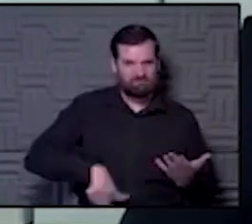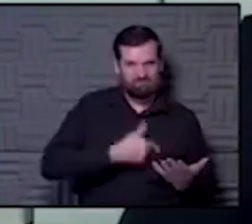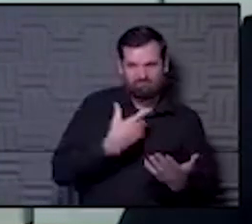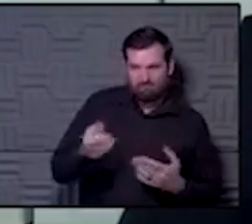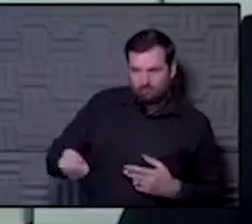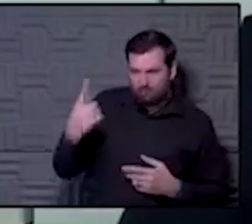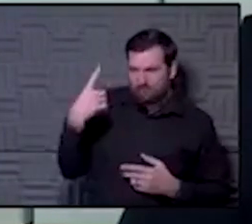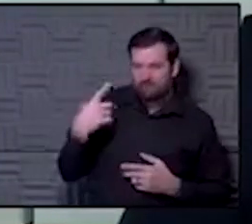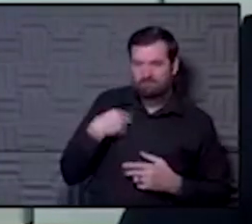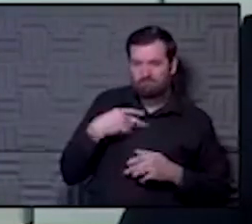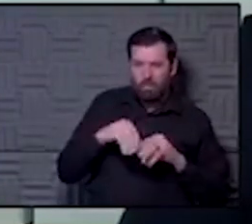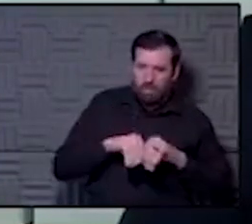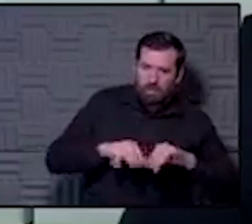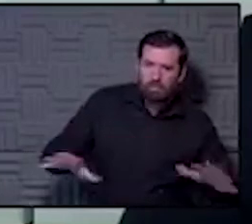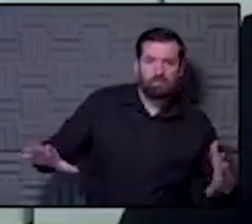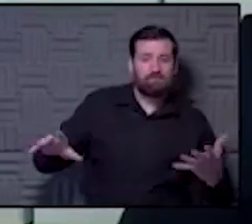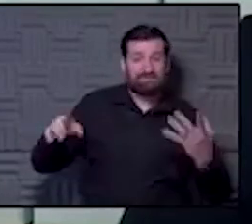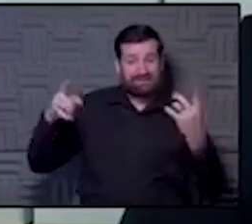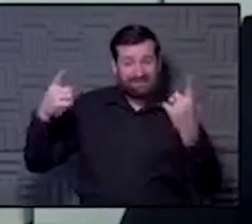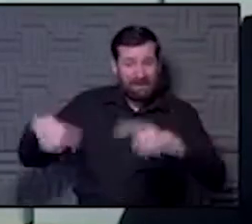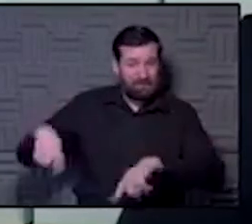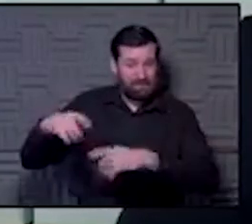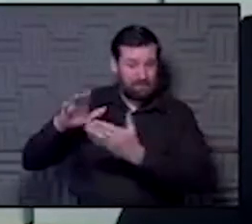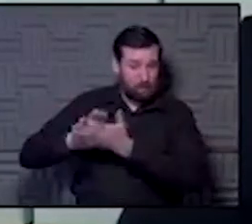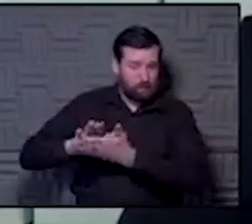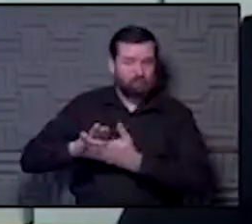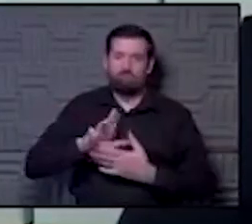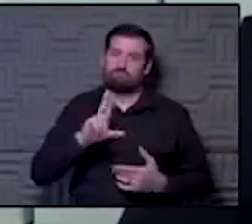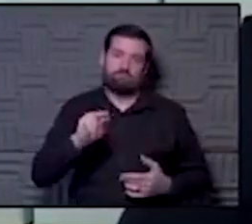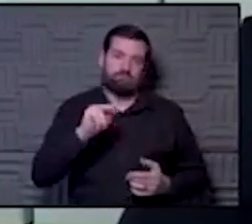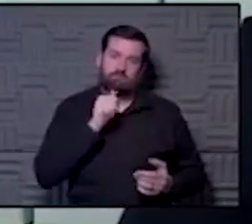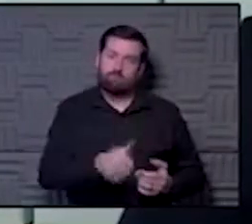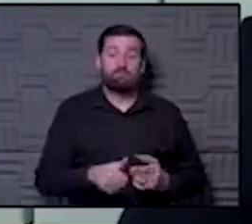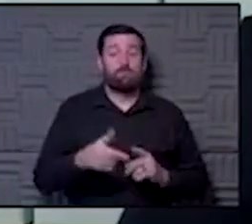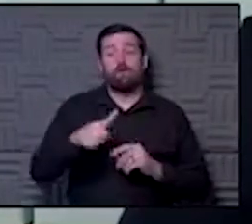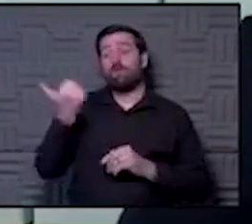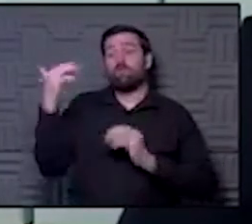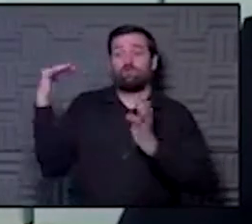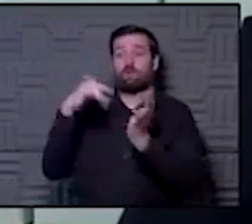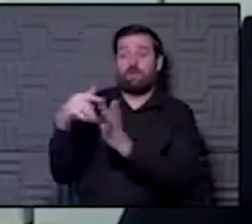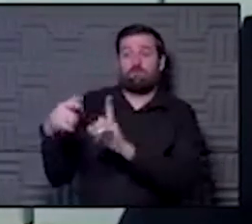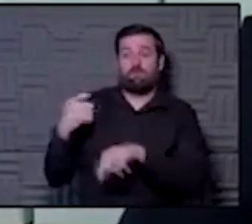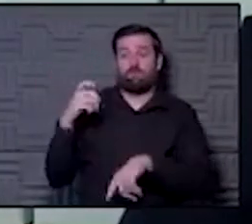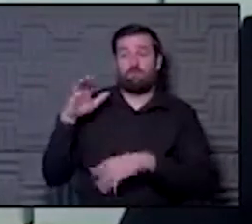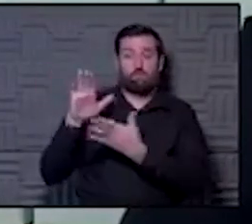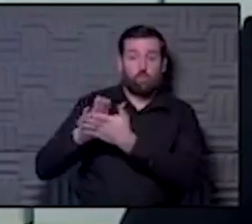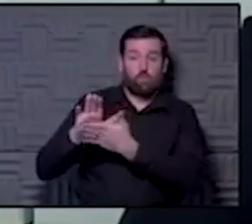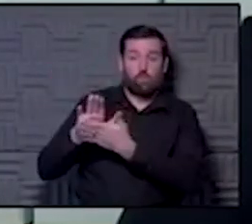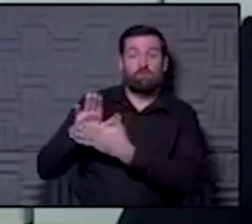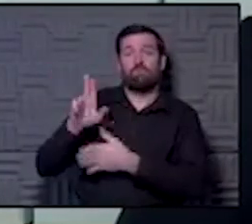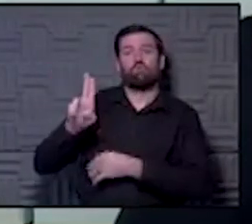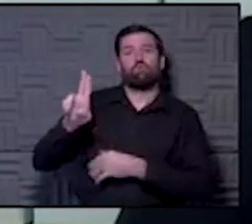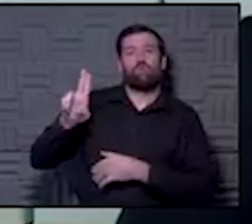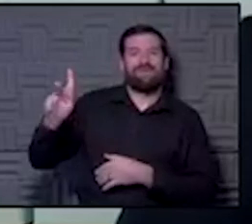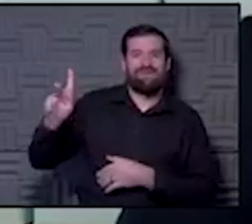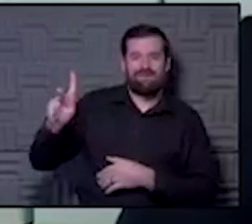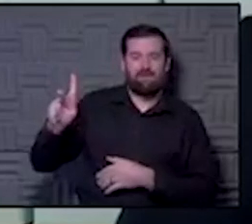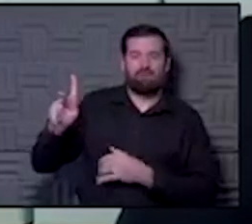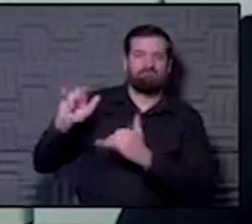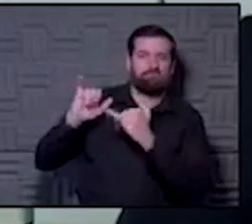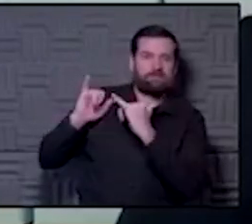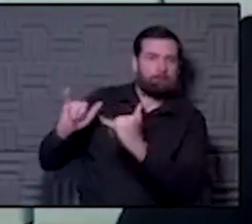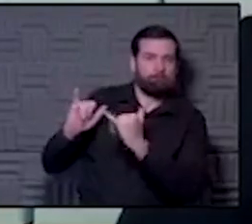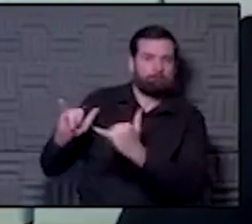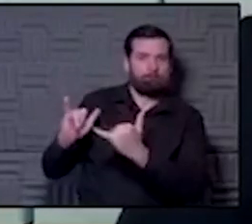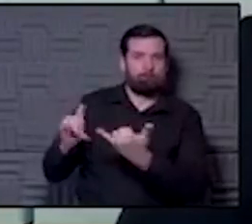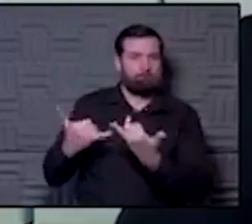transmission really isn't happening in schools. There's another study from the UK that found the very same thing. They are also not seeing transmission